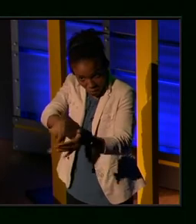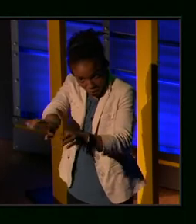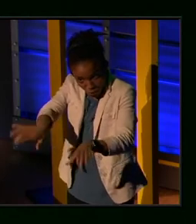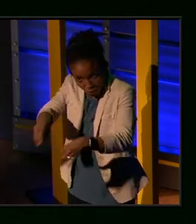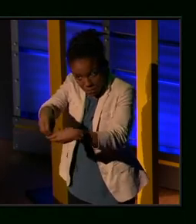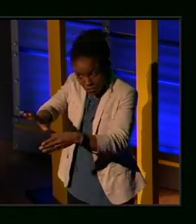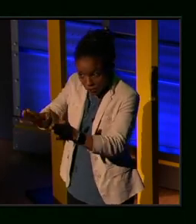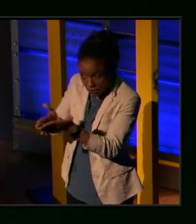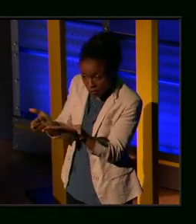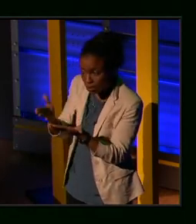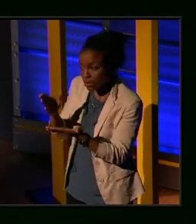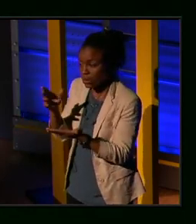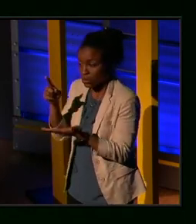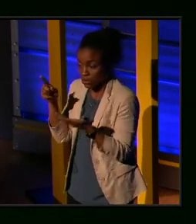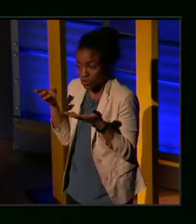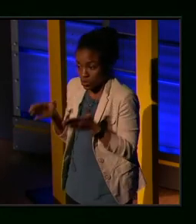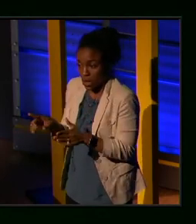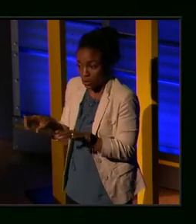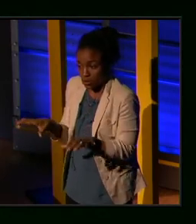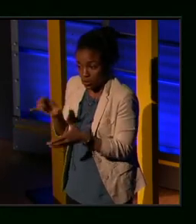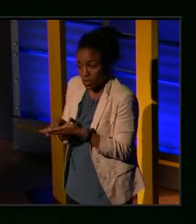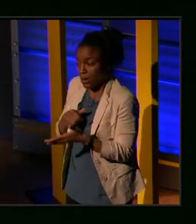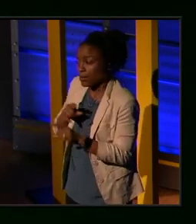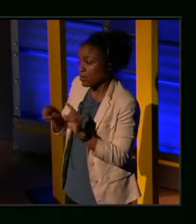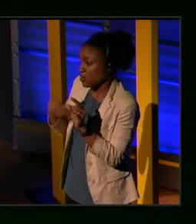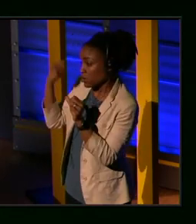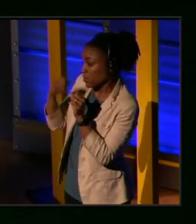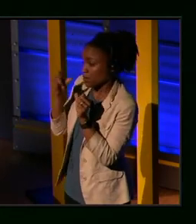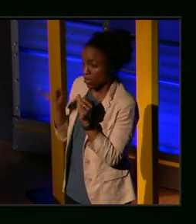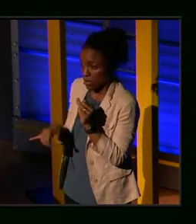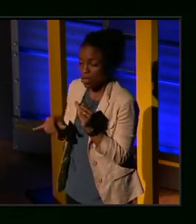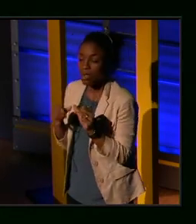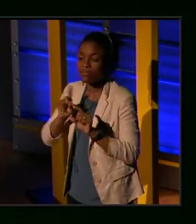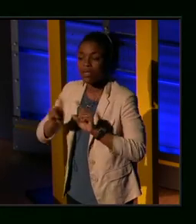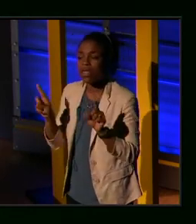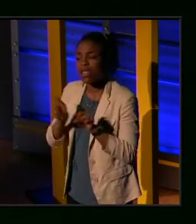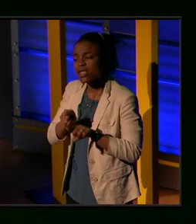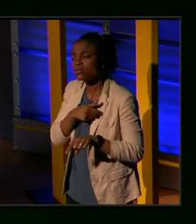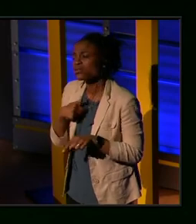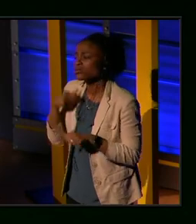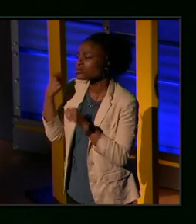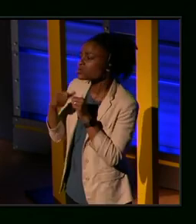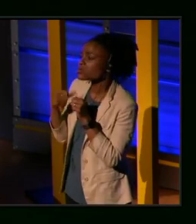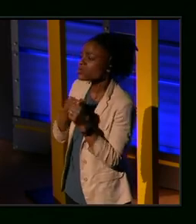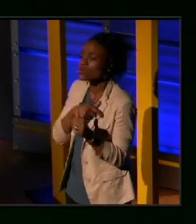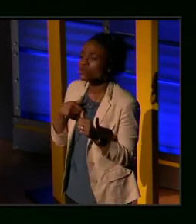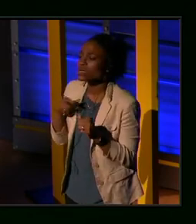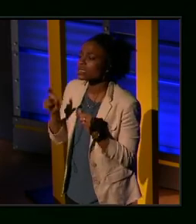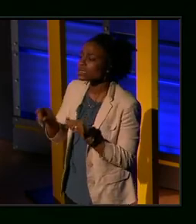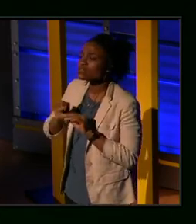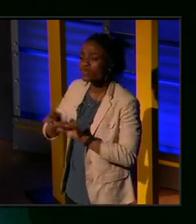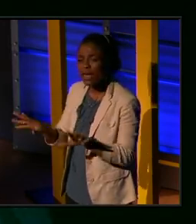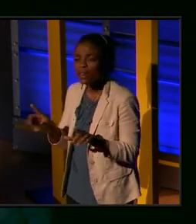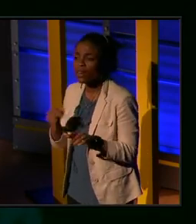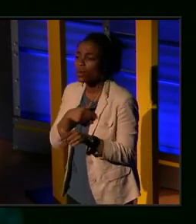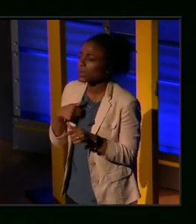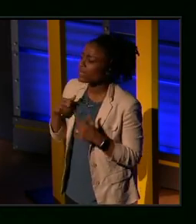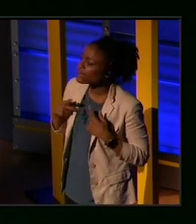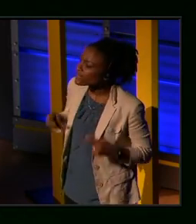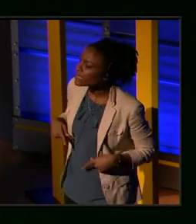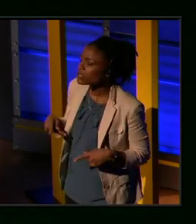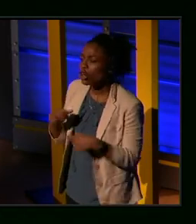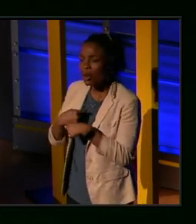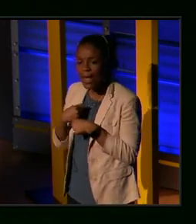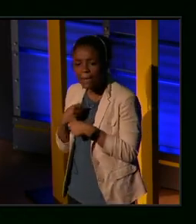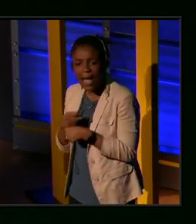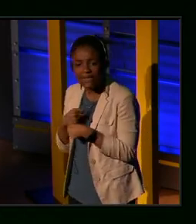in the way that you do it. We're remembering this. And as we remember it, we need to put it out there. We need to physically manifest it in